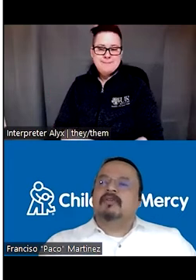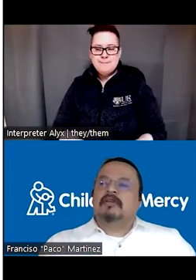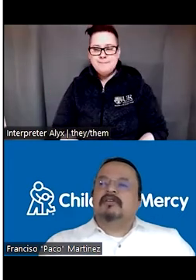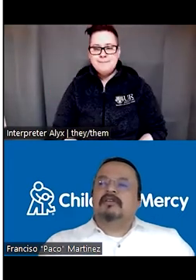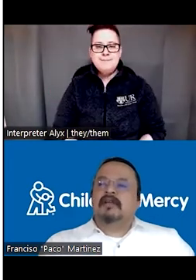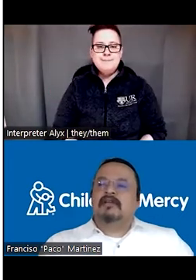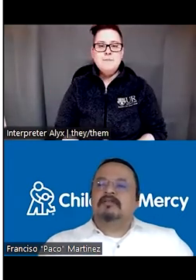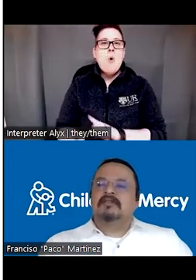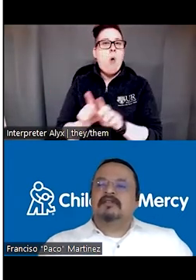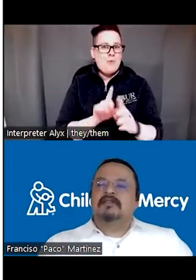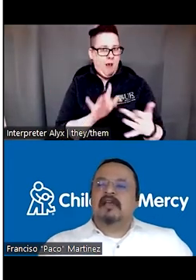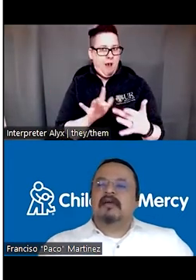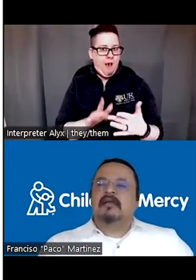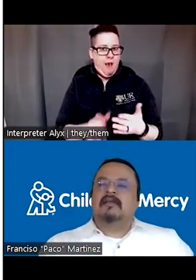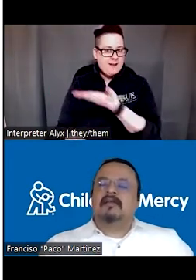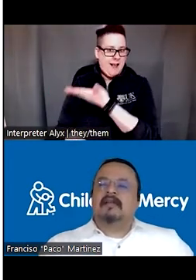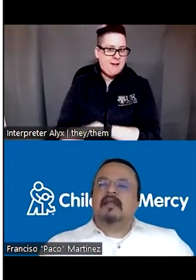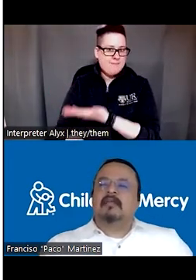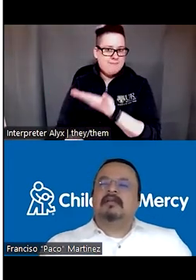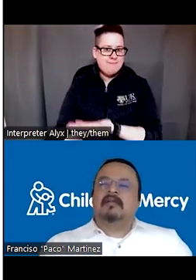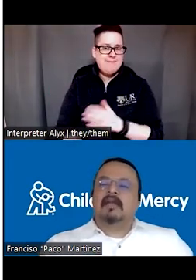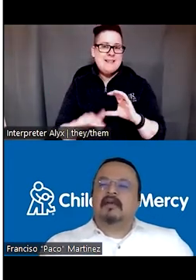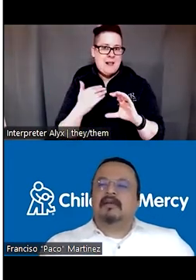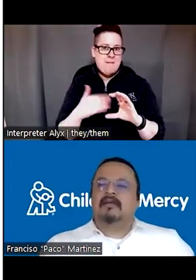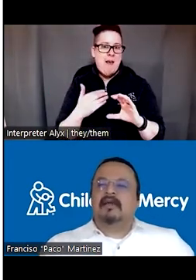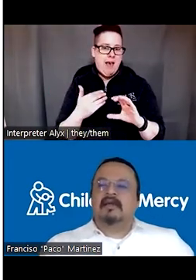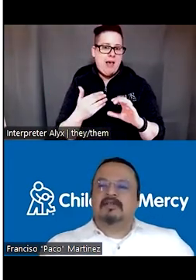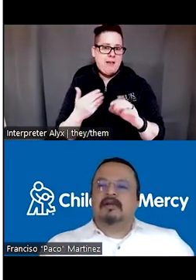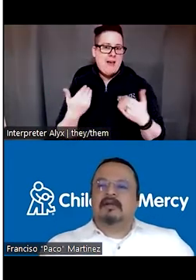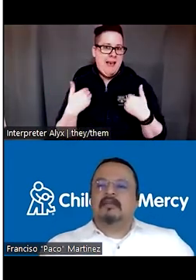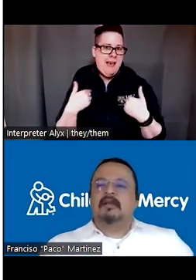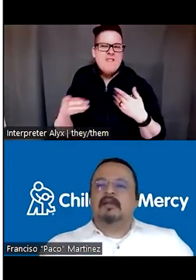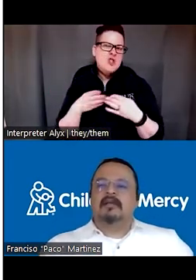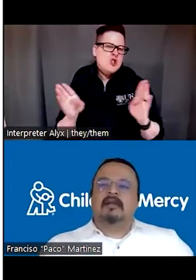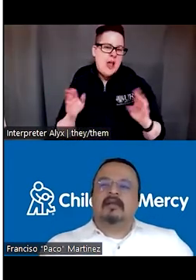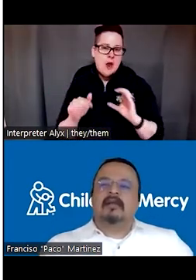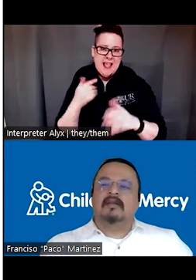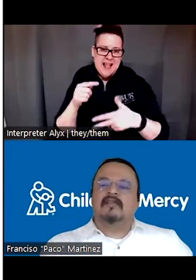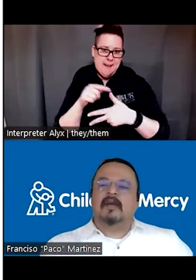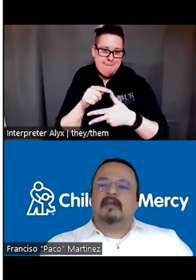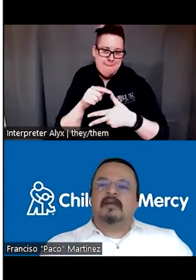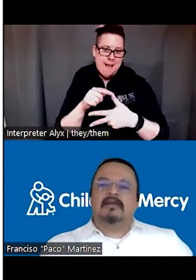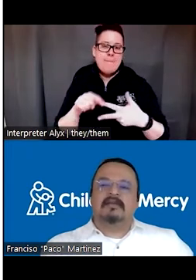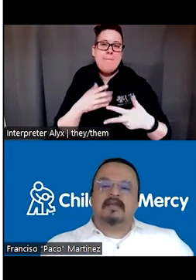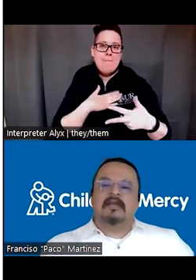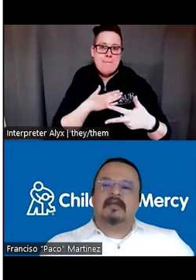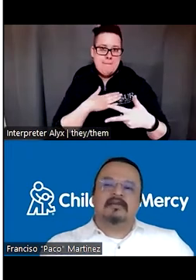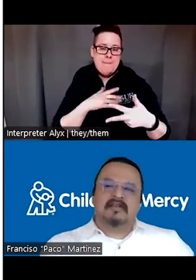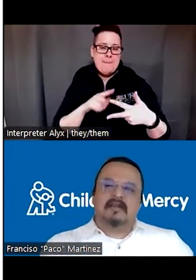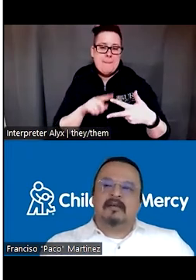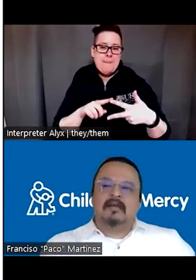You can also contact us. This is this is the email that we have that is like a general email. And this is my email and